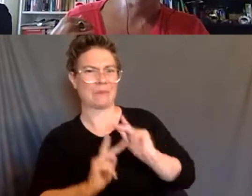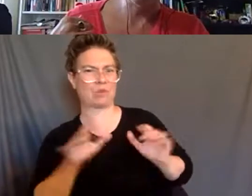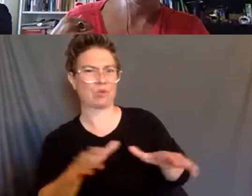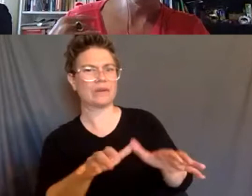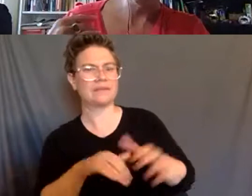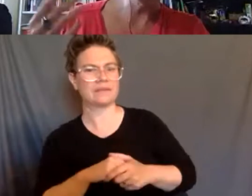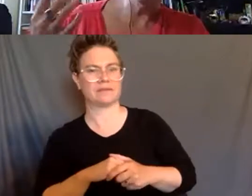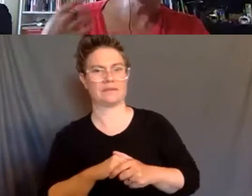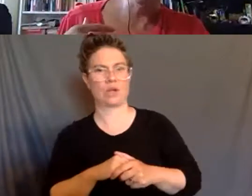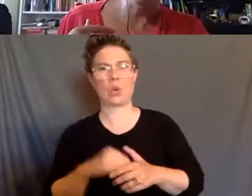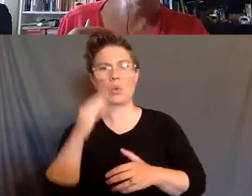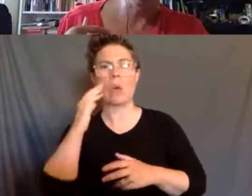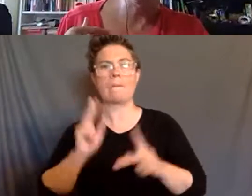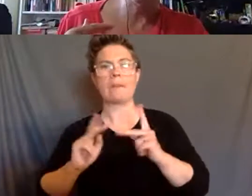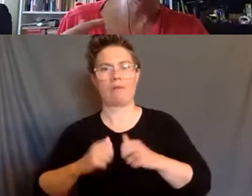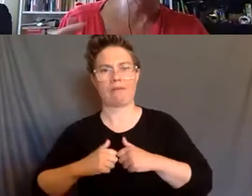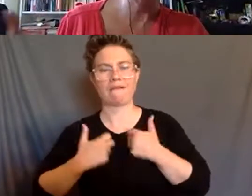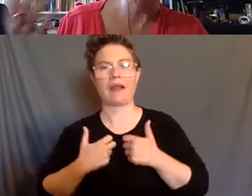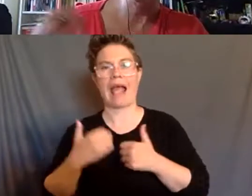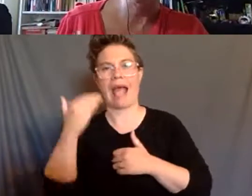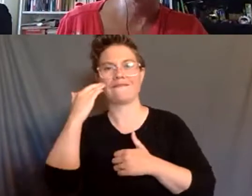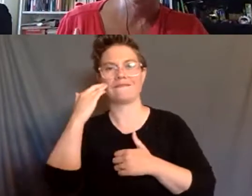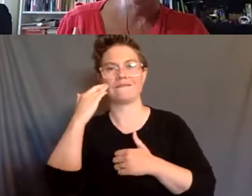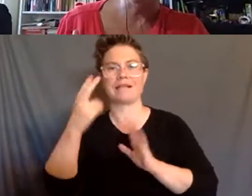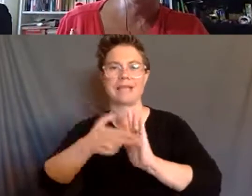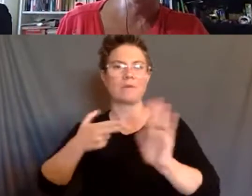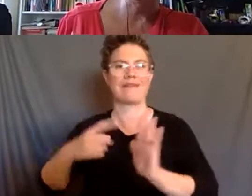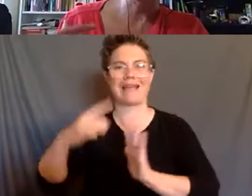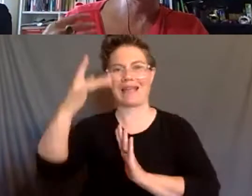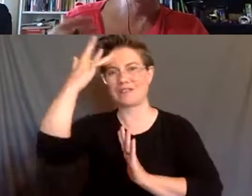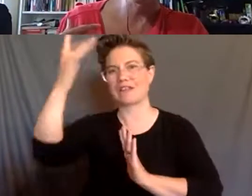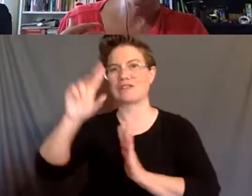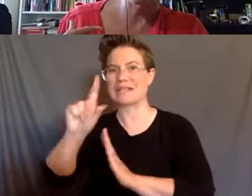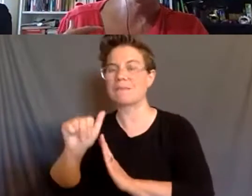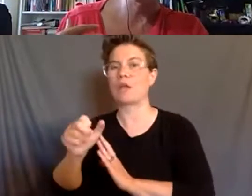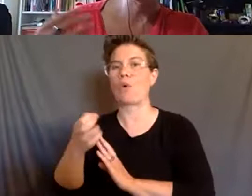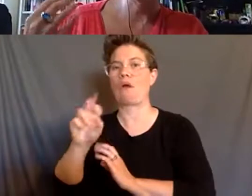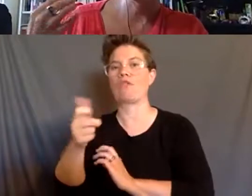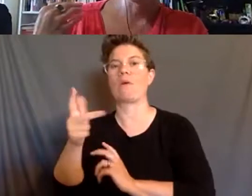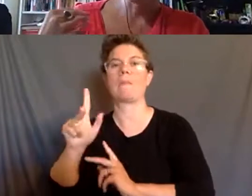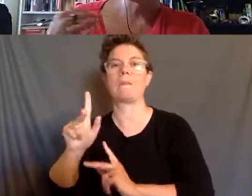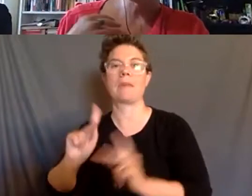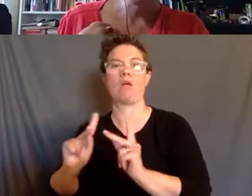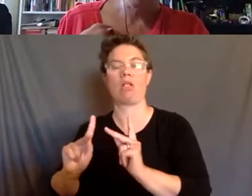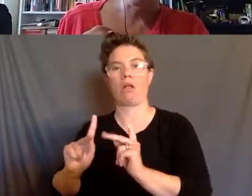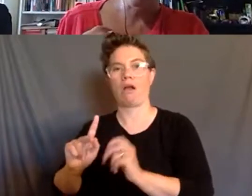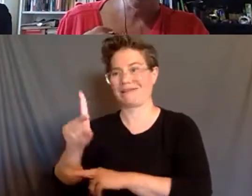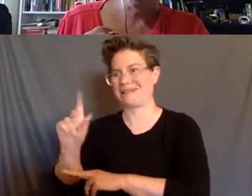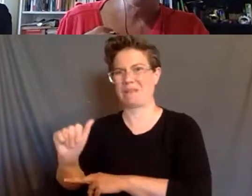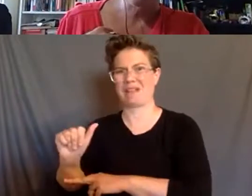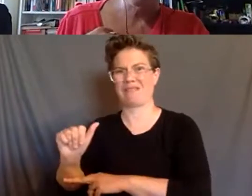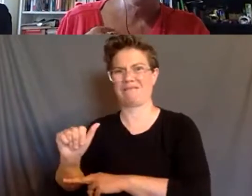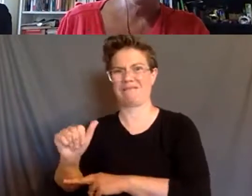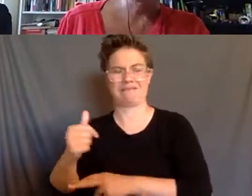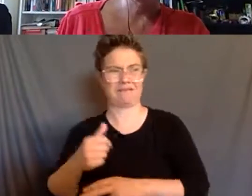have labels of intellectual disabilities, people who are disabled or politicized as disabled, as if we're asking for